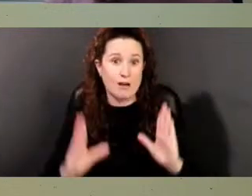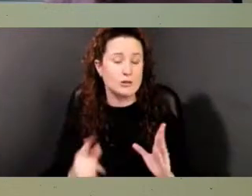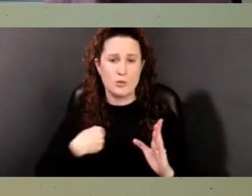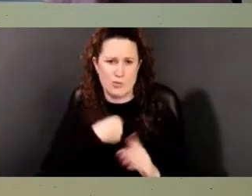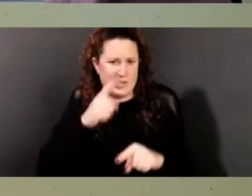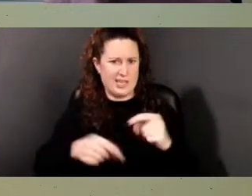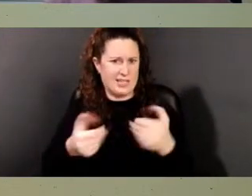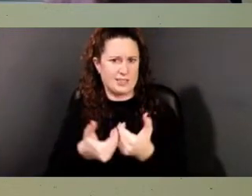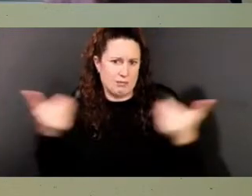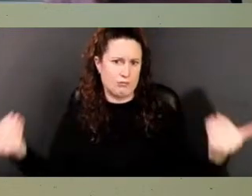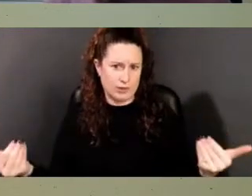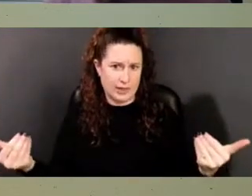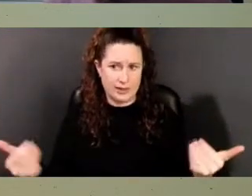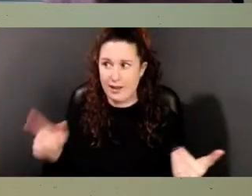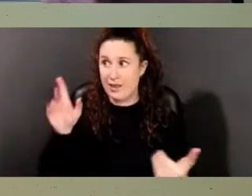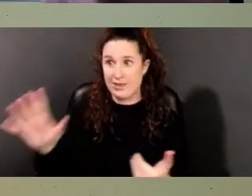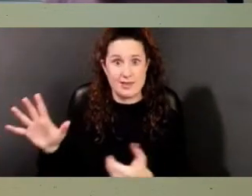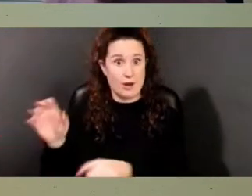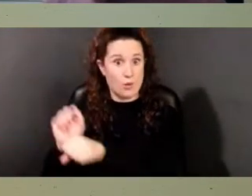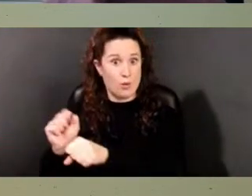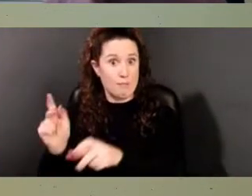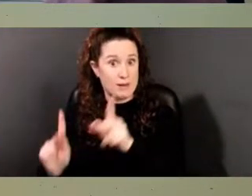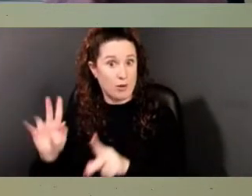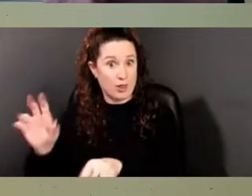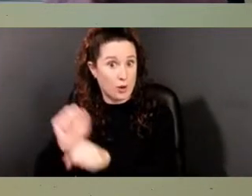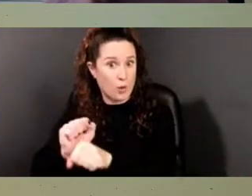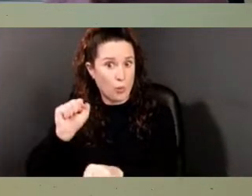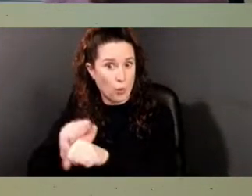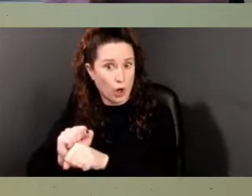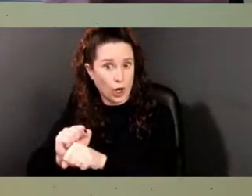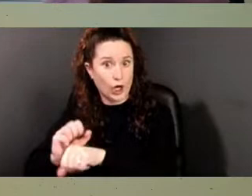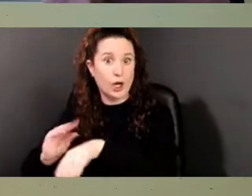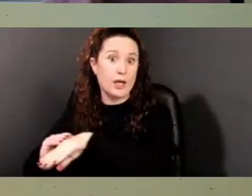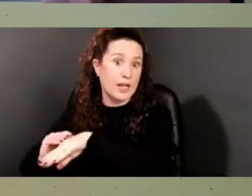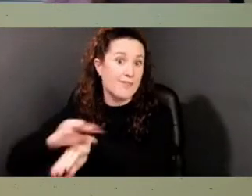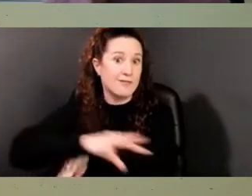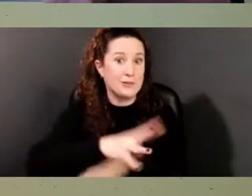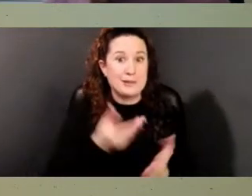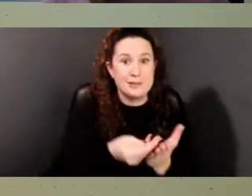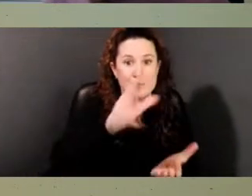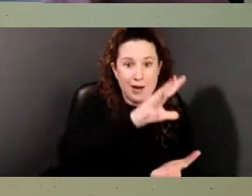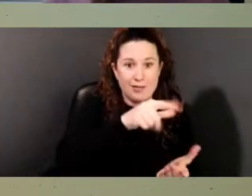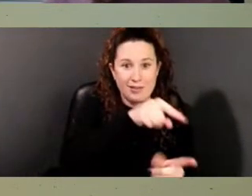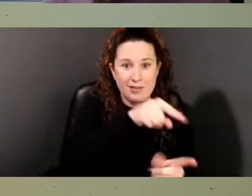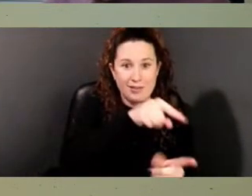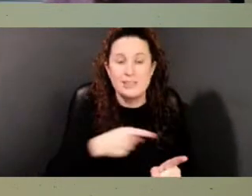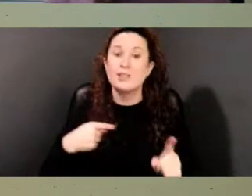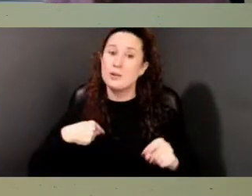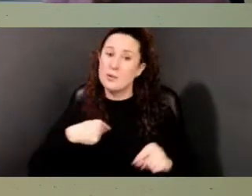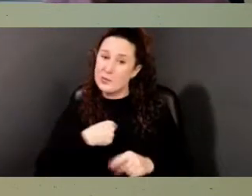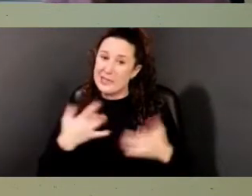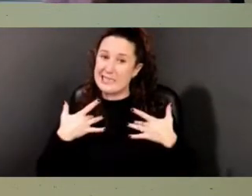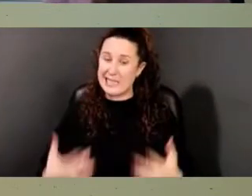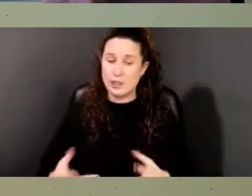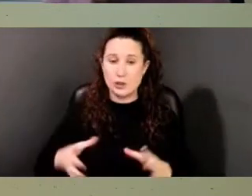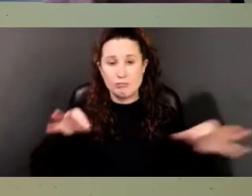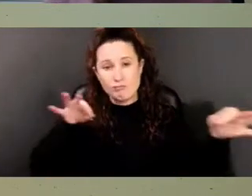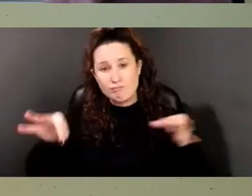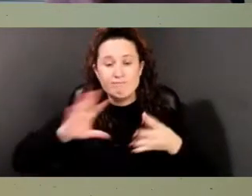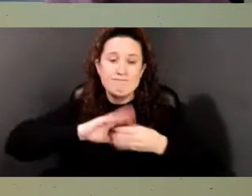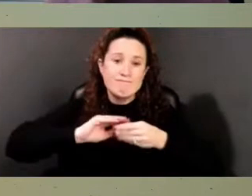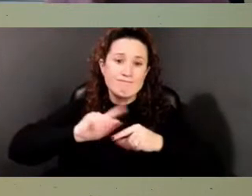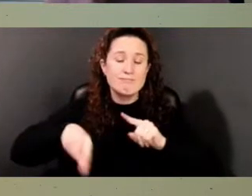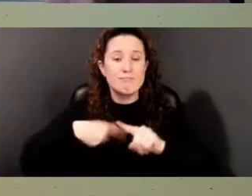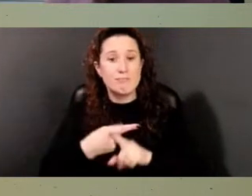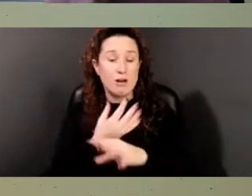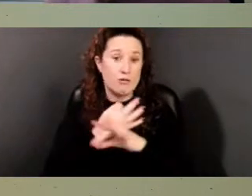labor made such wealth possible. During tours of the site, we tell the stories of enslaved, indentured, and free Black people,